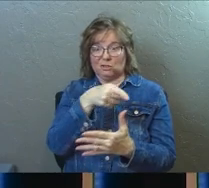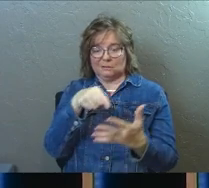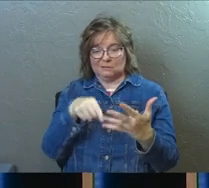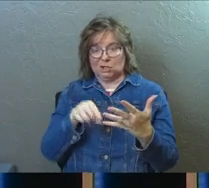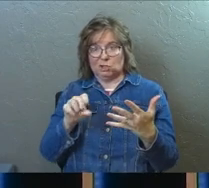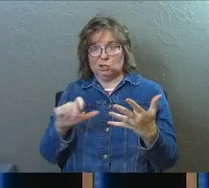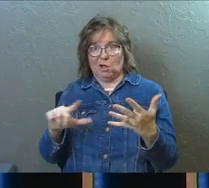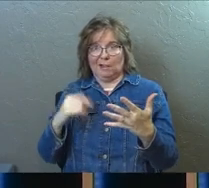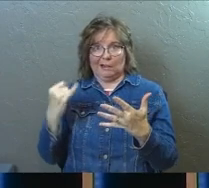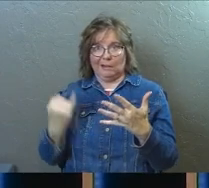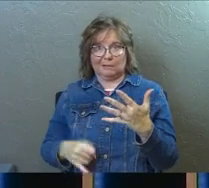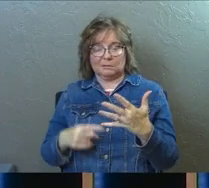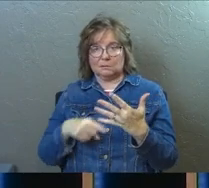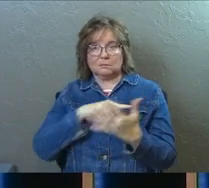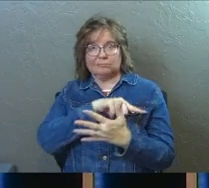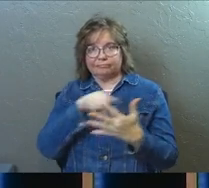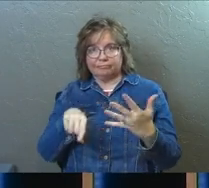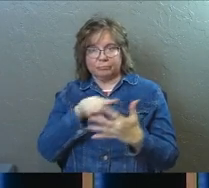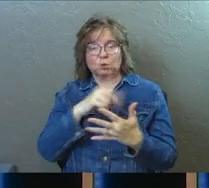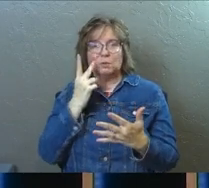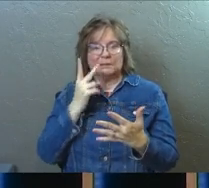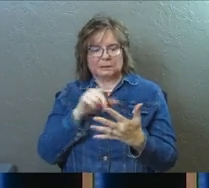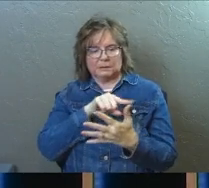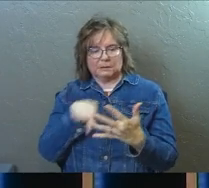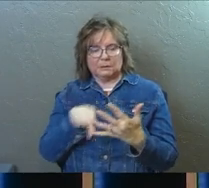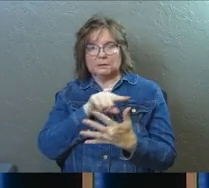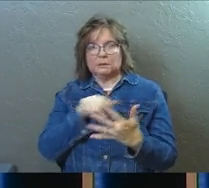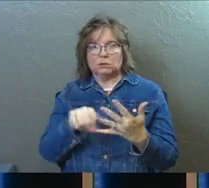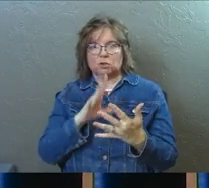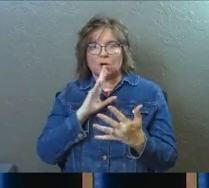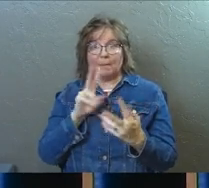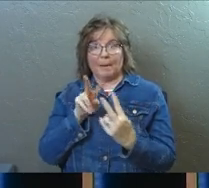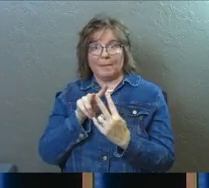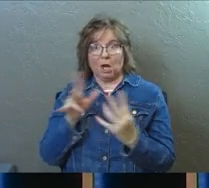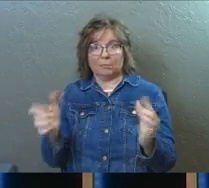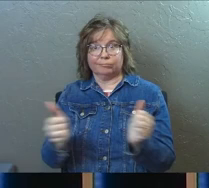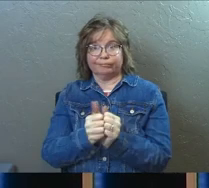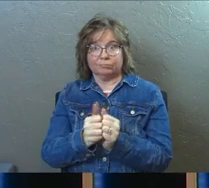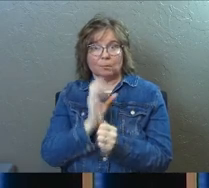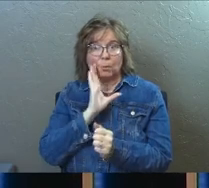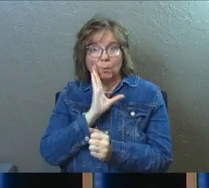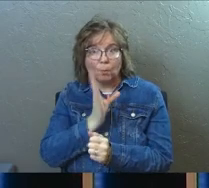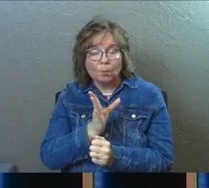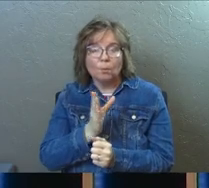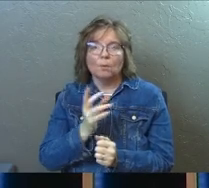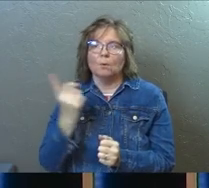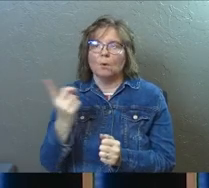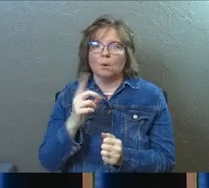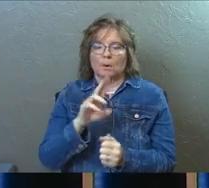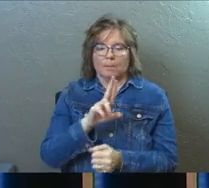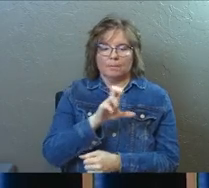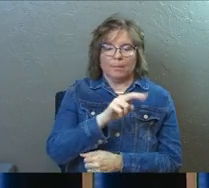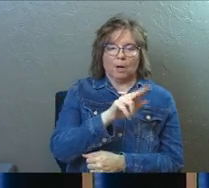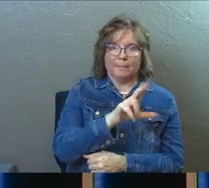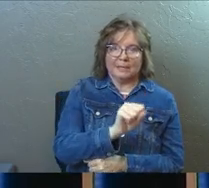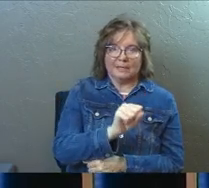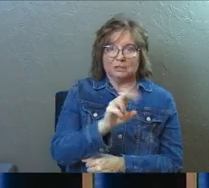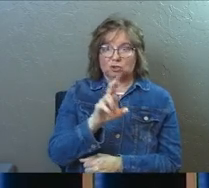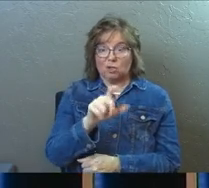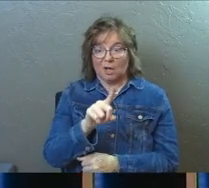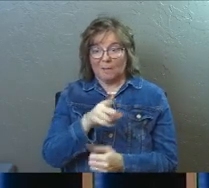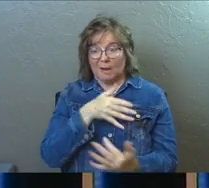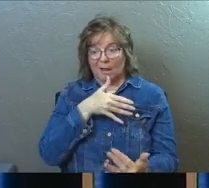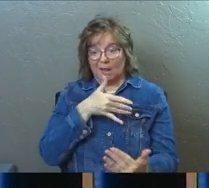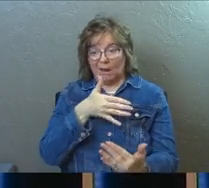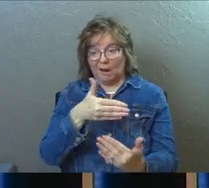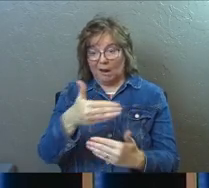see the way Barnabas and Saul are talked about are in that pairing as a partnership, it's always Barnabas and Saul, by the end of